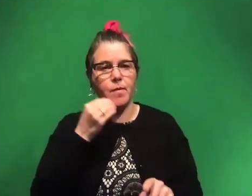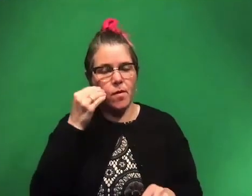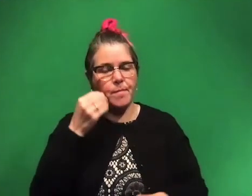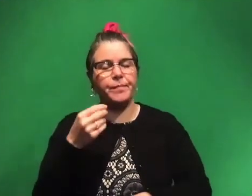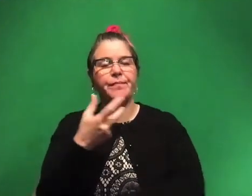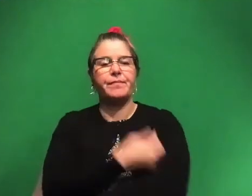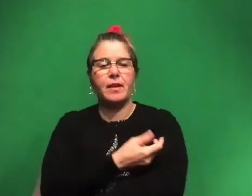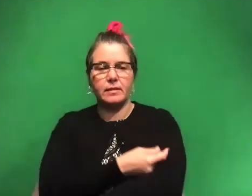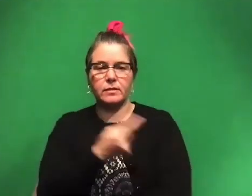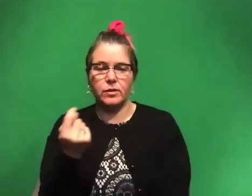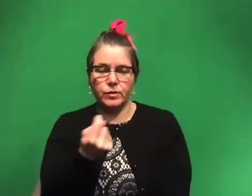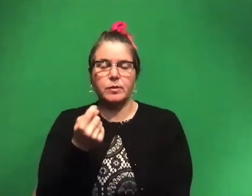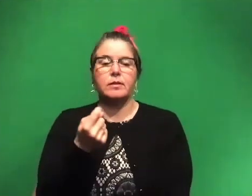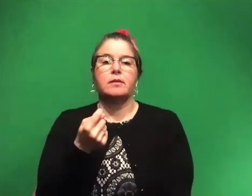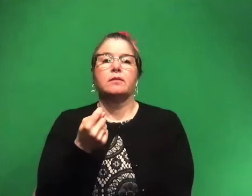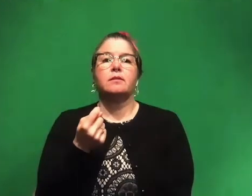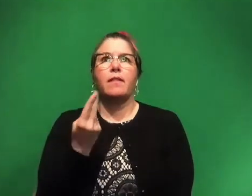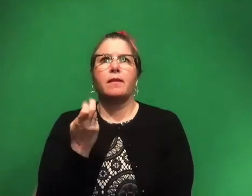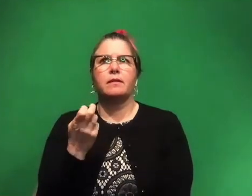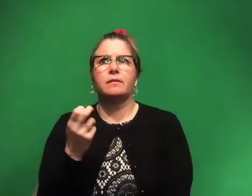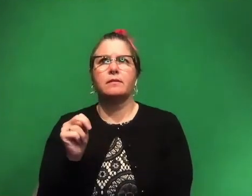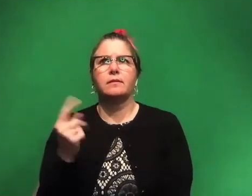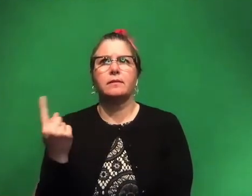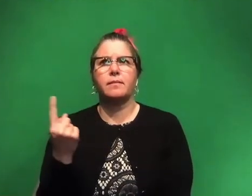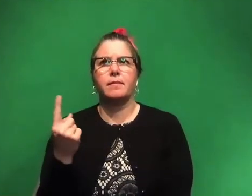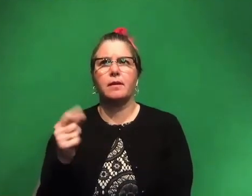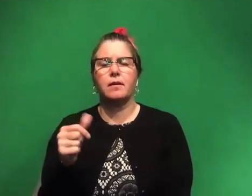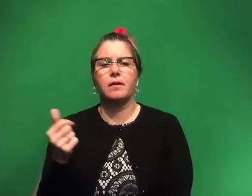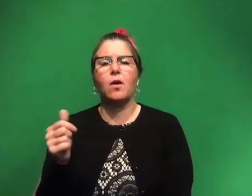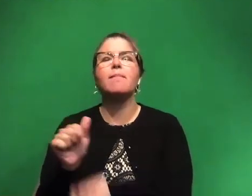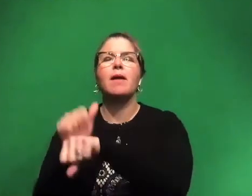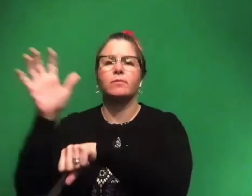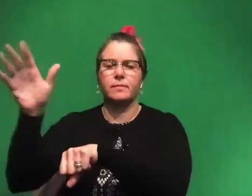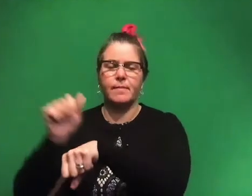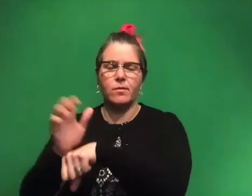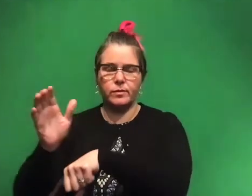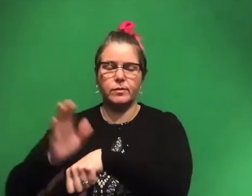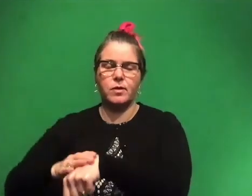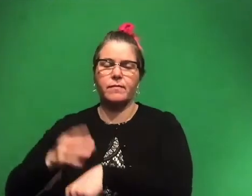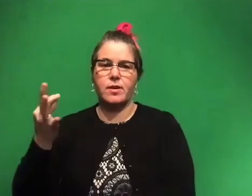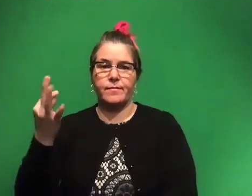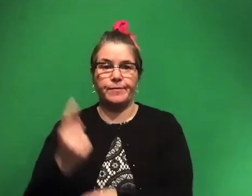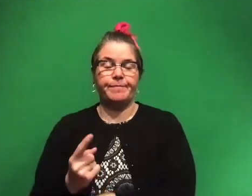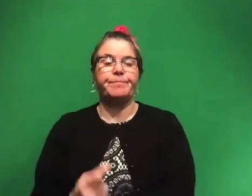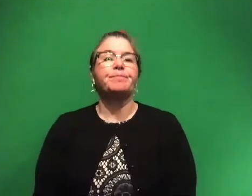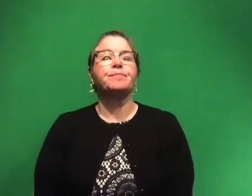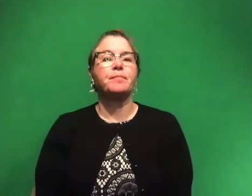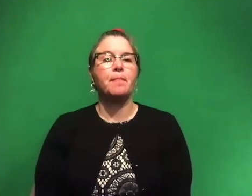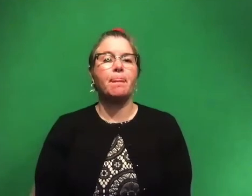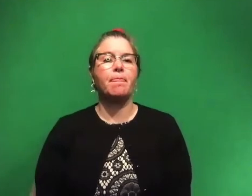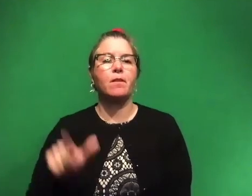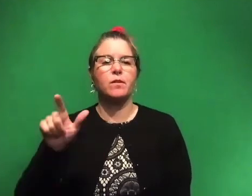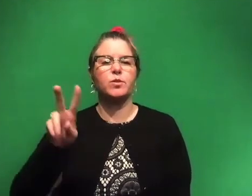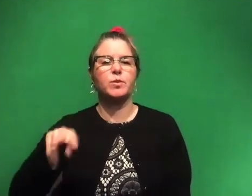Tuesday, and then something else. Oh, mountains on Friday, next Friday, the 22nd.